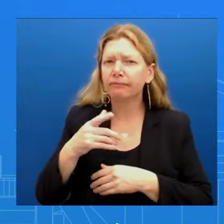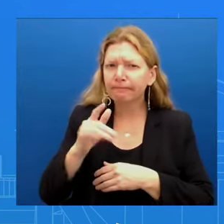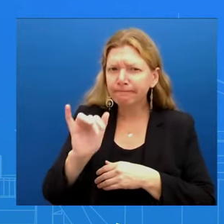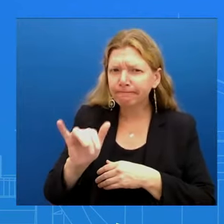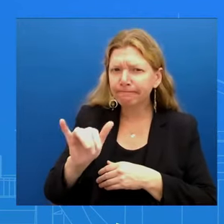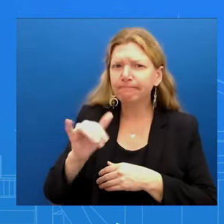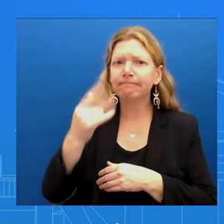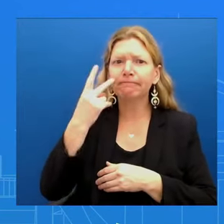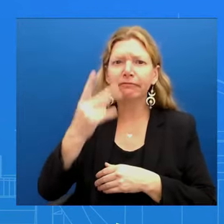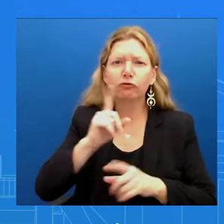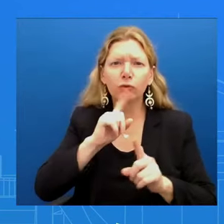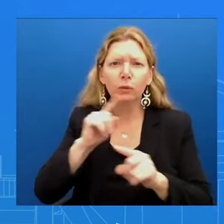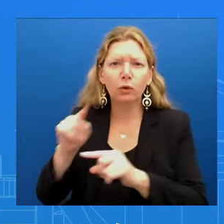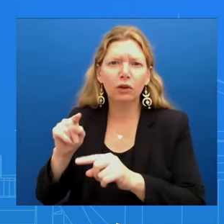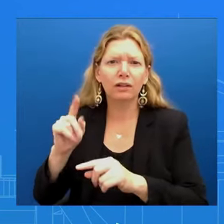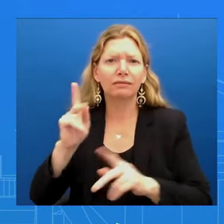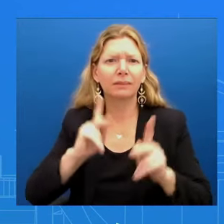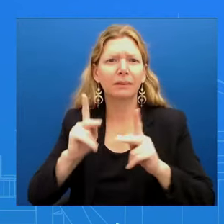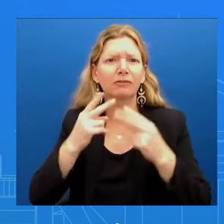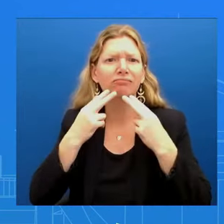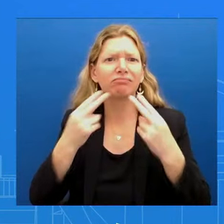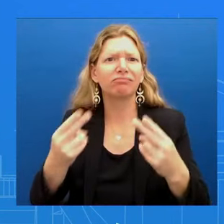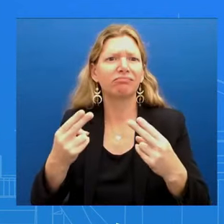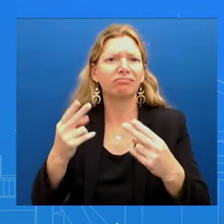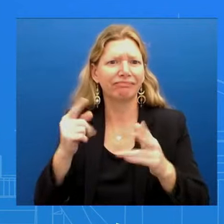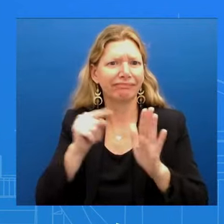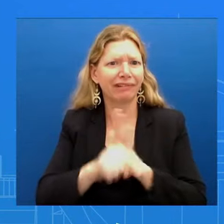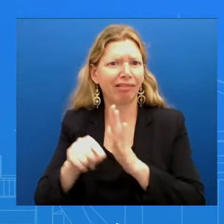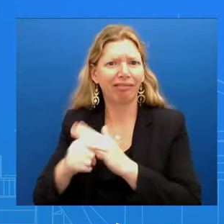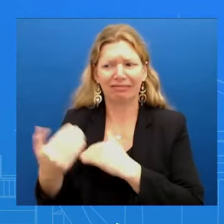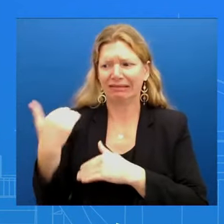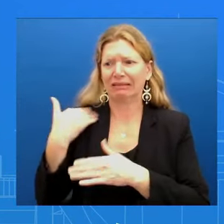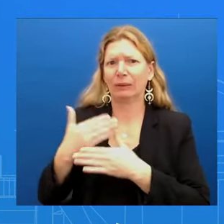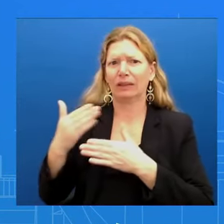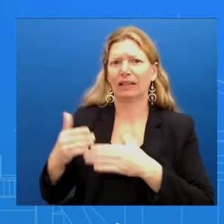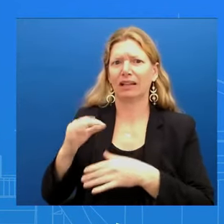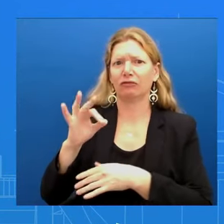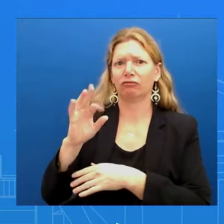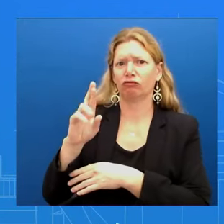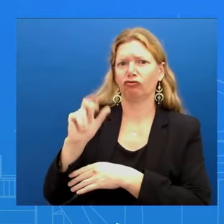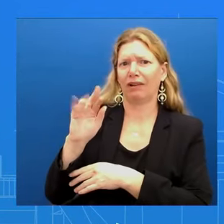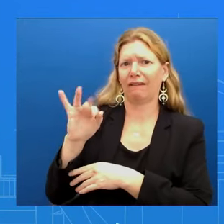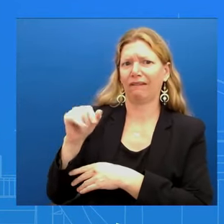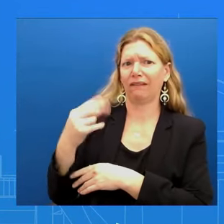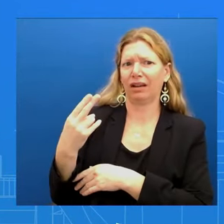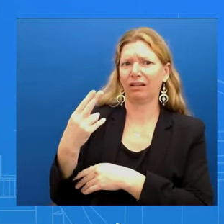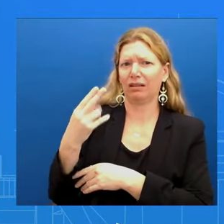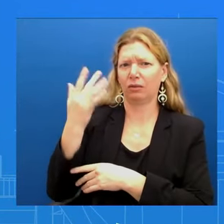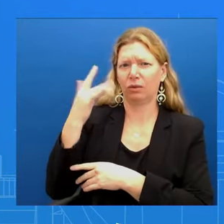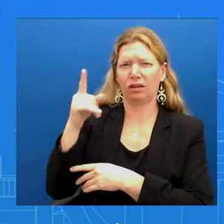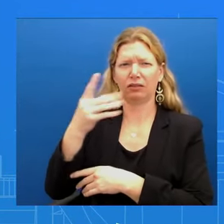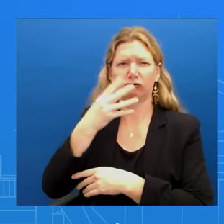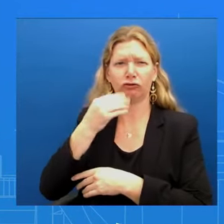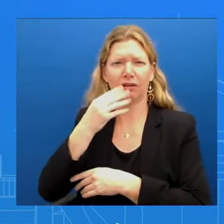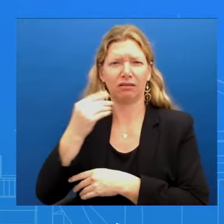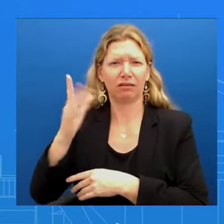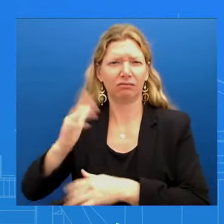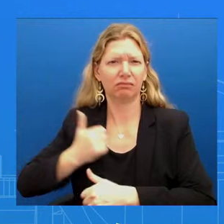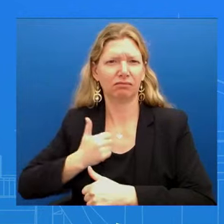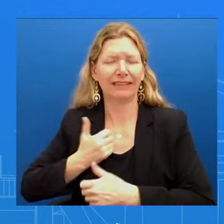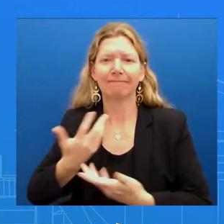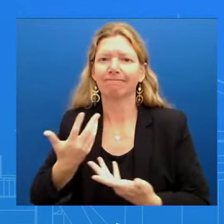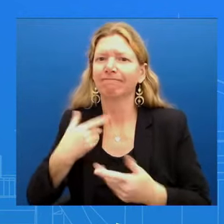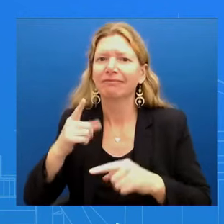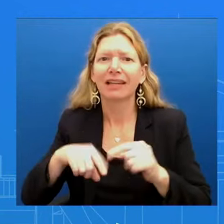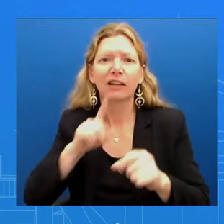reports but as we have said many times the proper number of civilian casualties is zero we don't want to see a single innocent civilian death